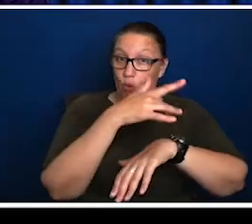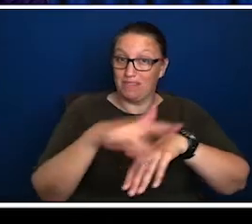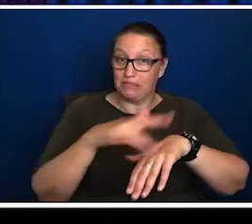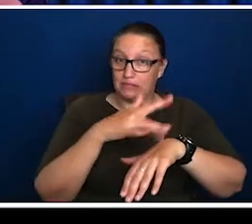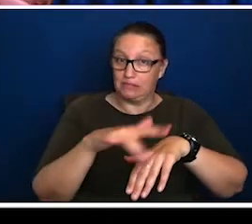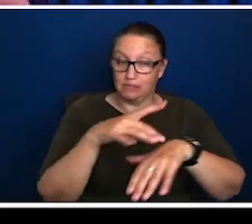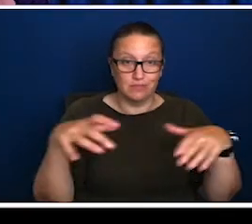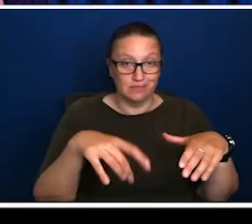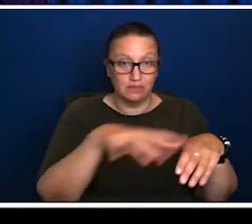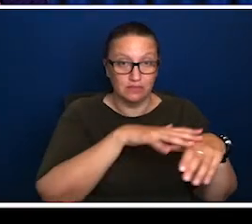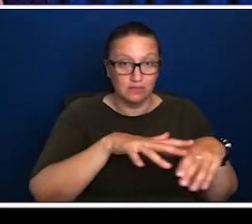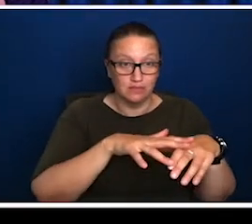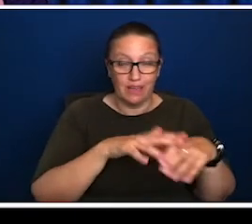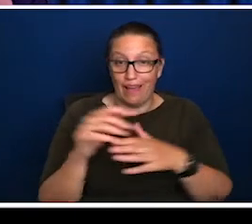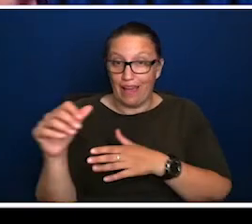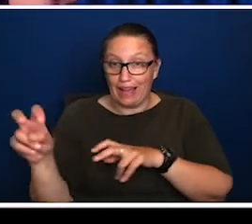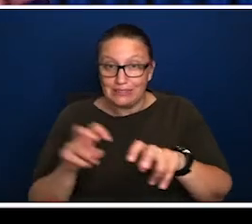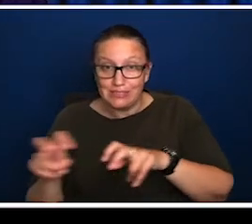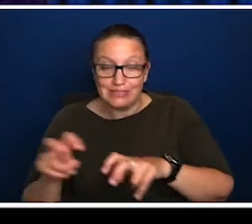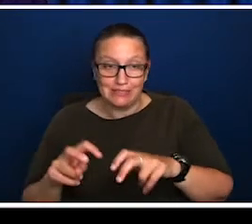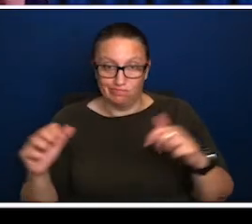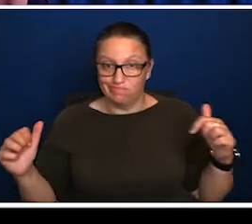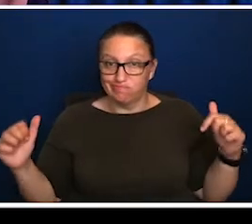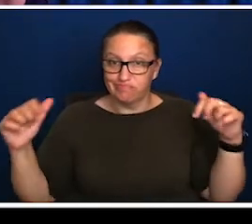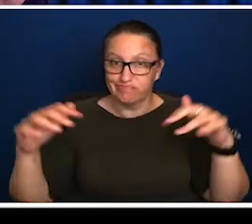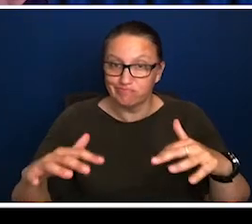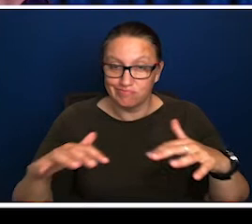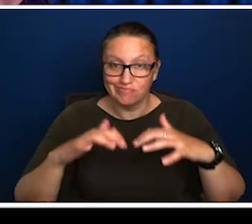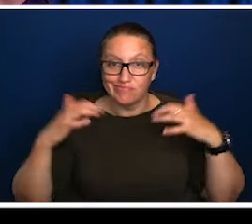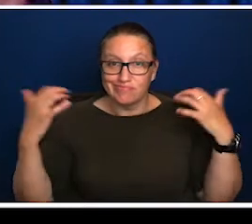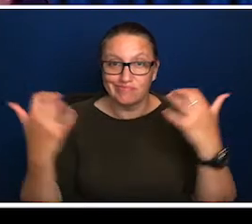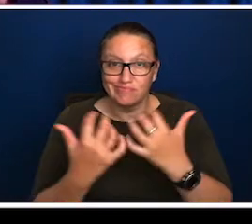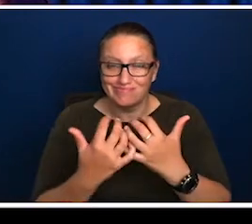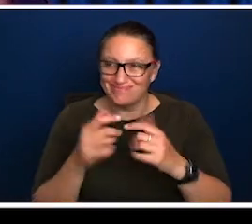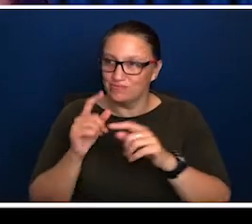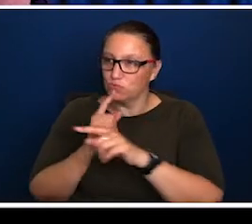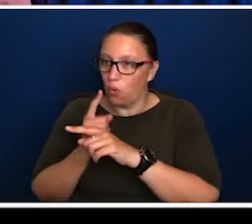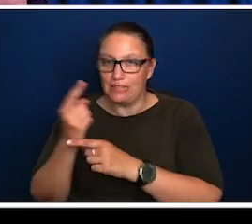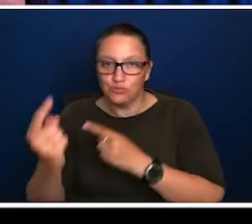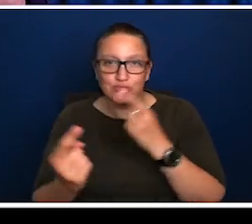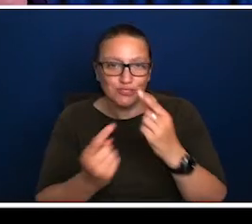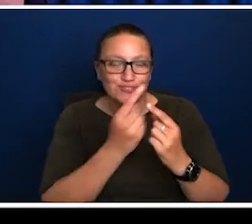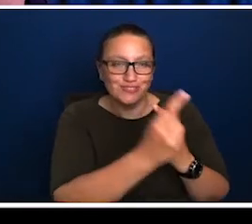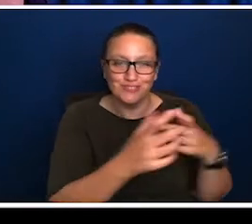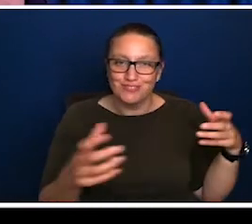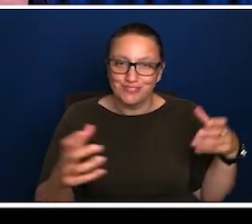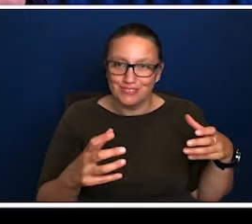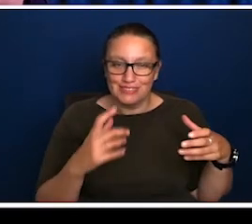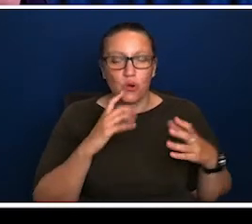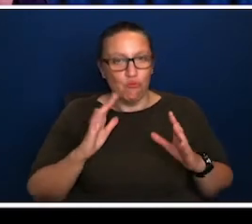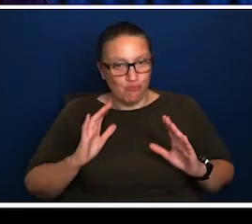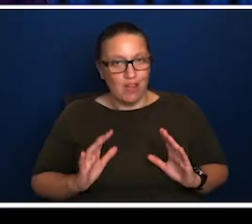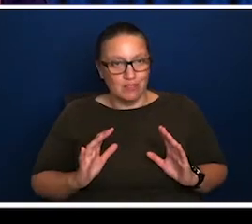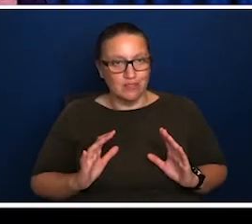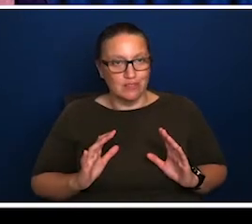the same mass gathering space. And if you could figure out a way to make people, make people almost neutral in terms of their view